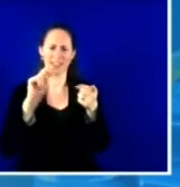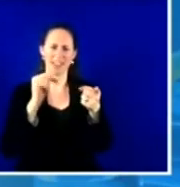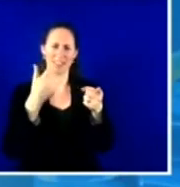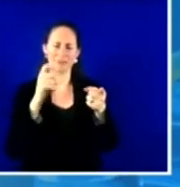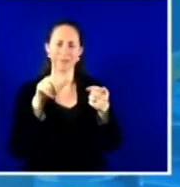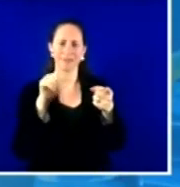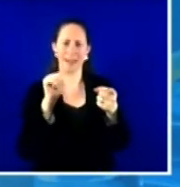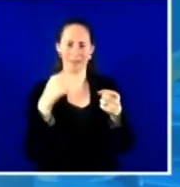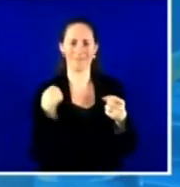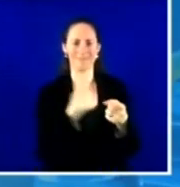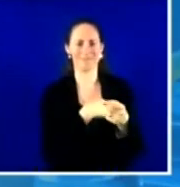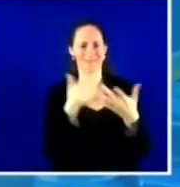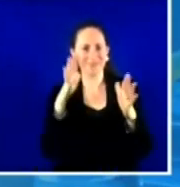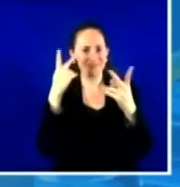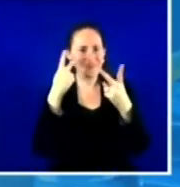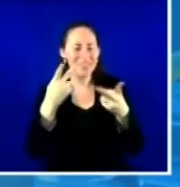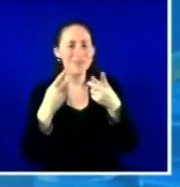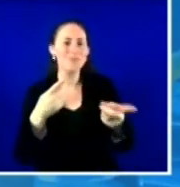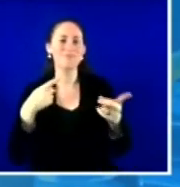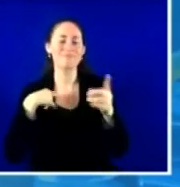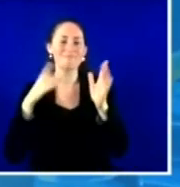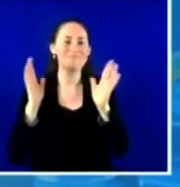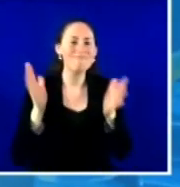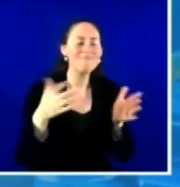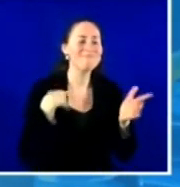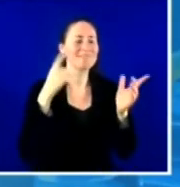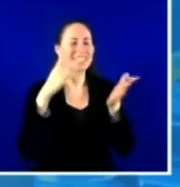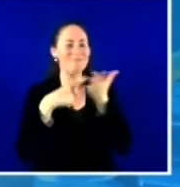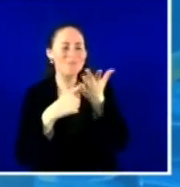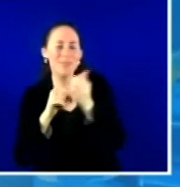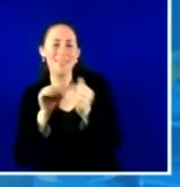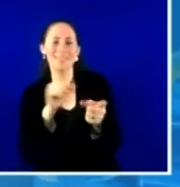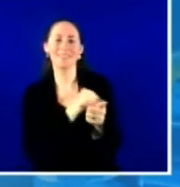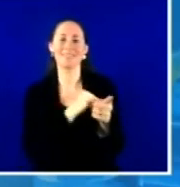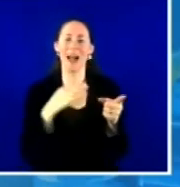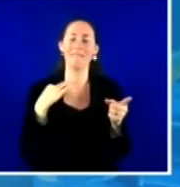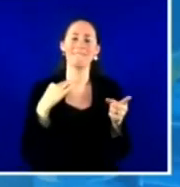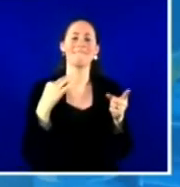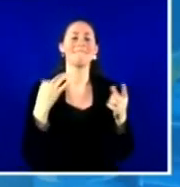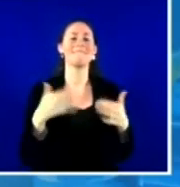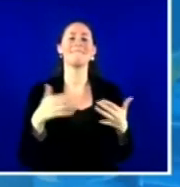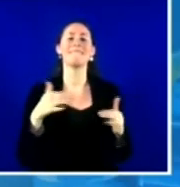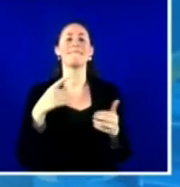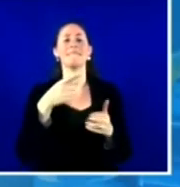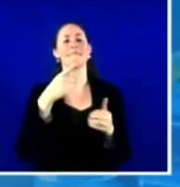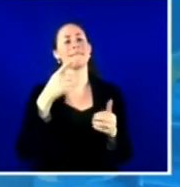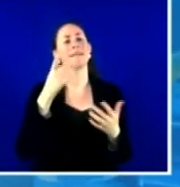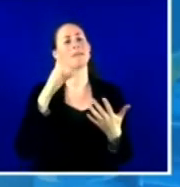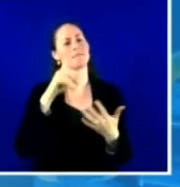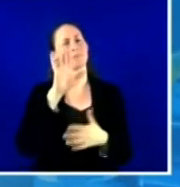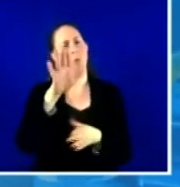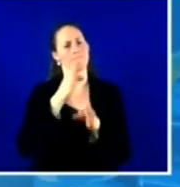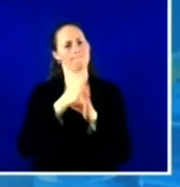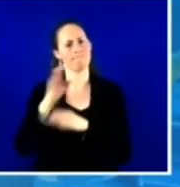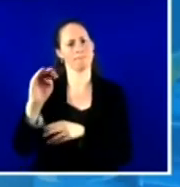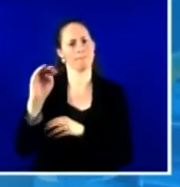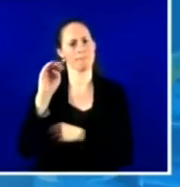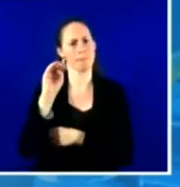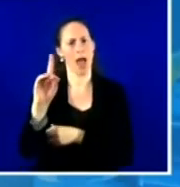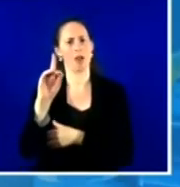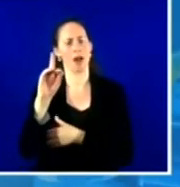talk to your staff, and you have been part of this Maryland primary care vaccine effort that has